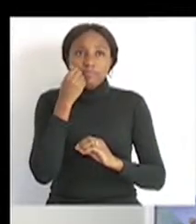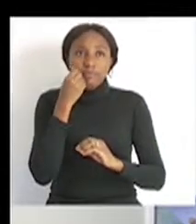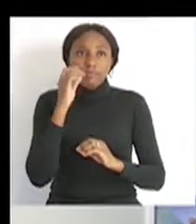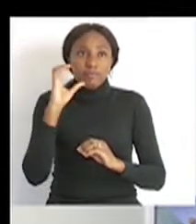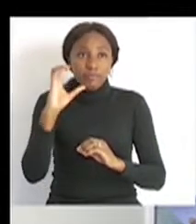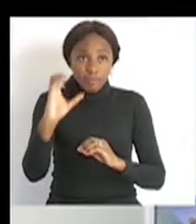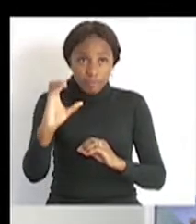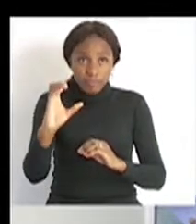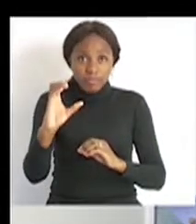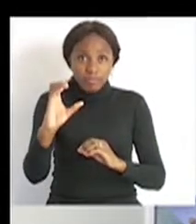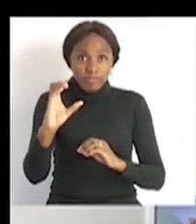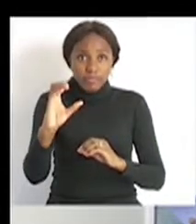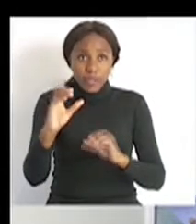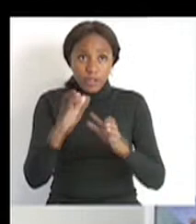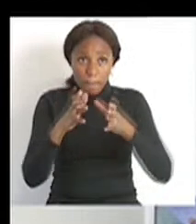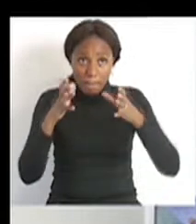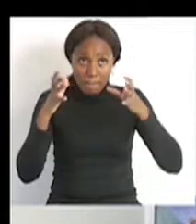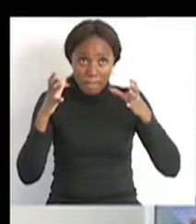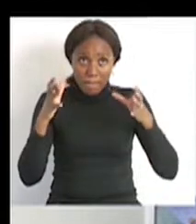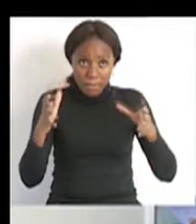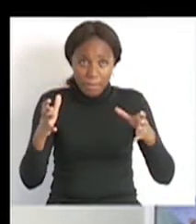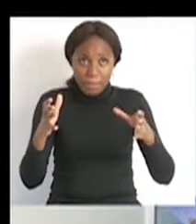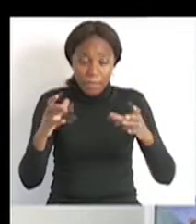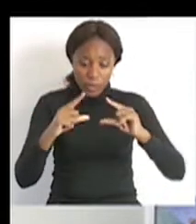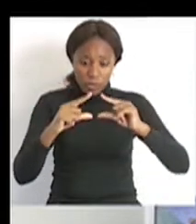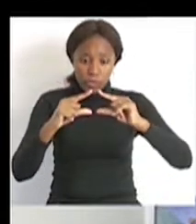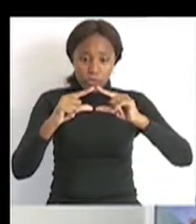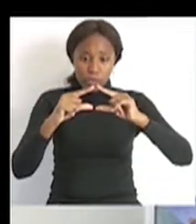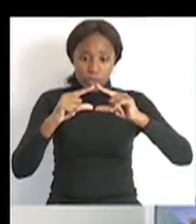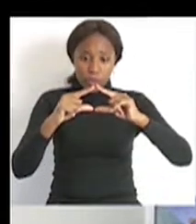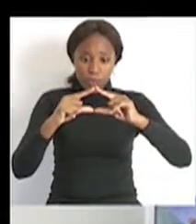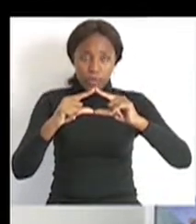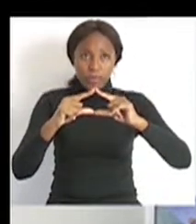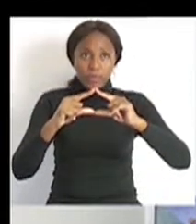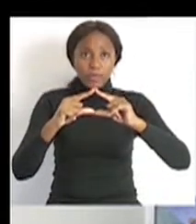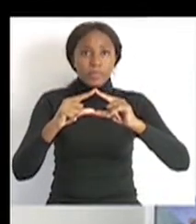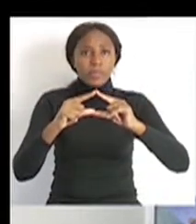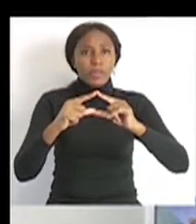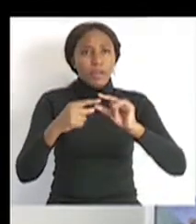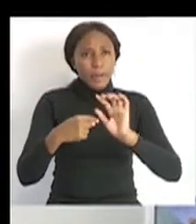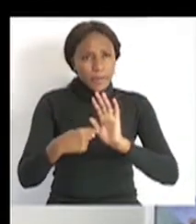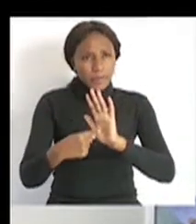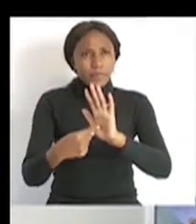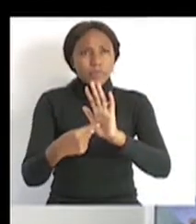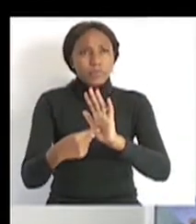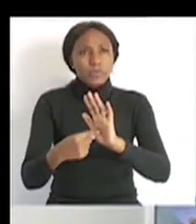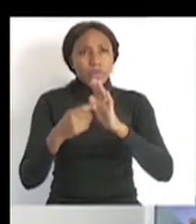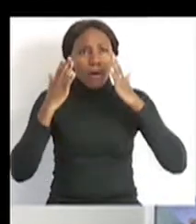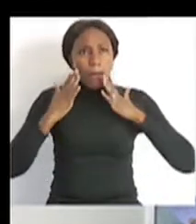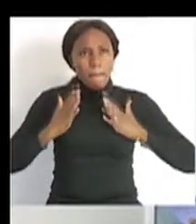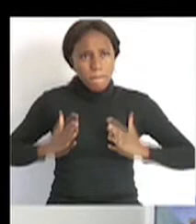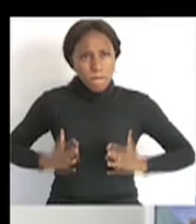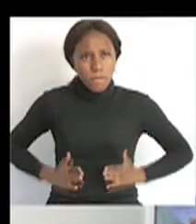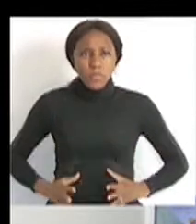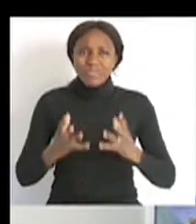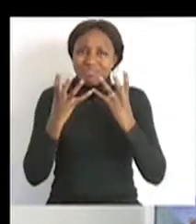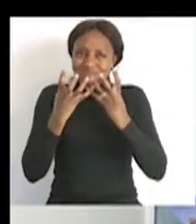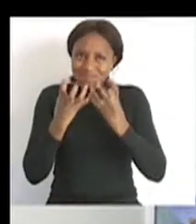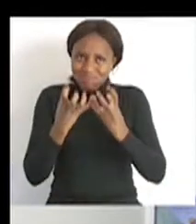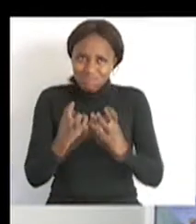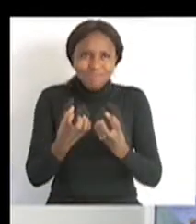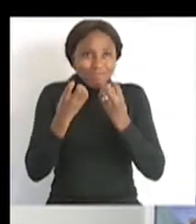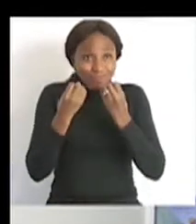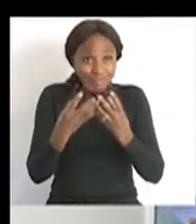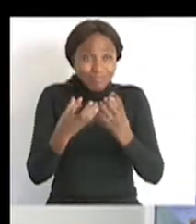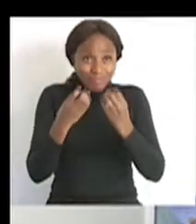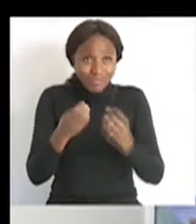biggest space in the triangle. Okay, so what this tells us is that our bodies need carbohydrates, they need a lot